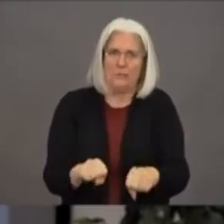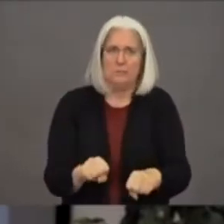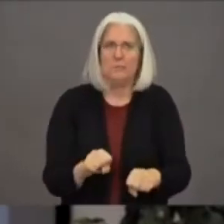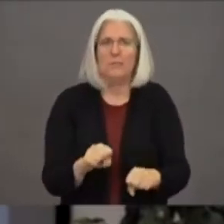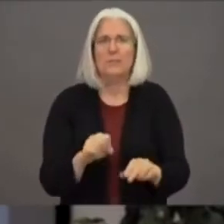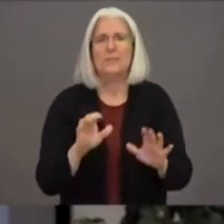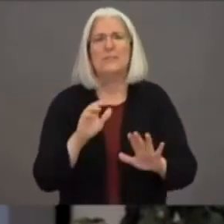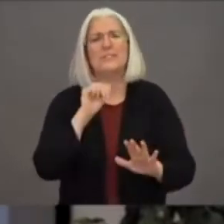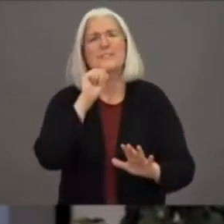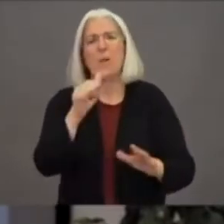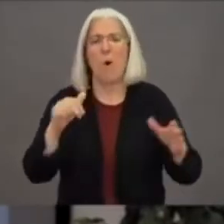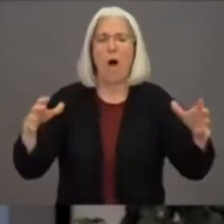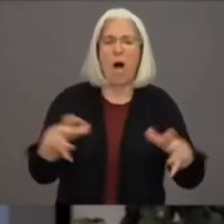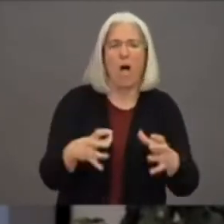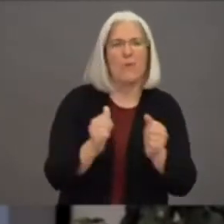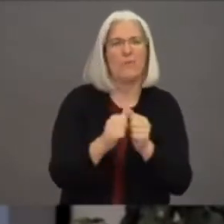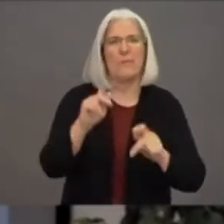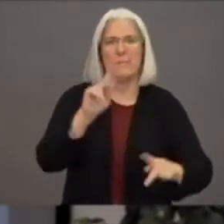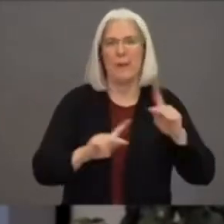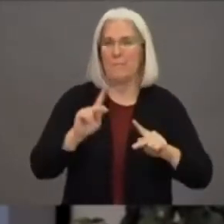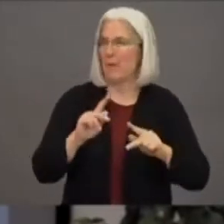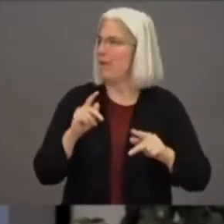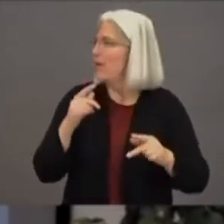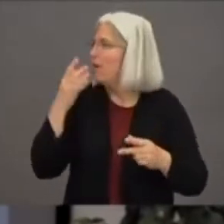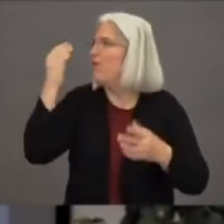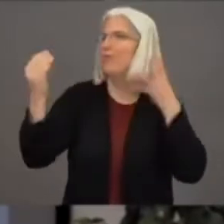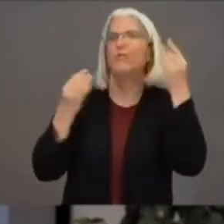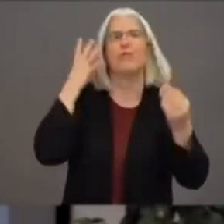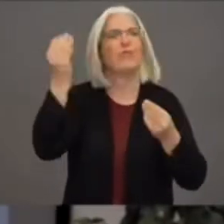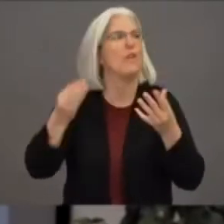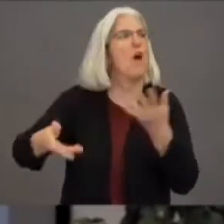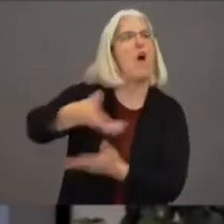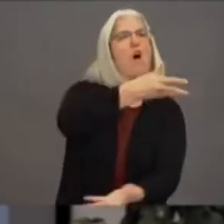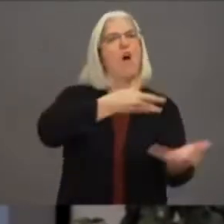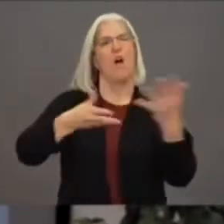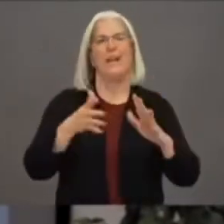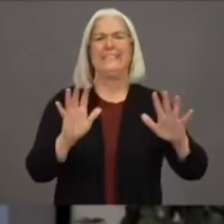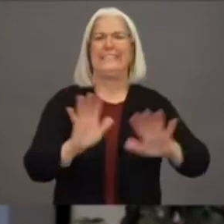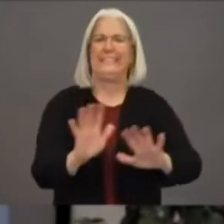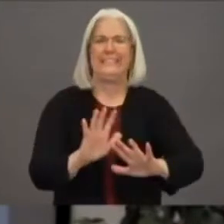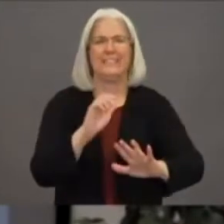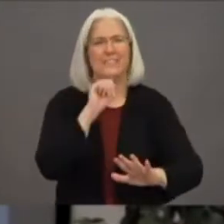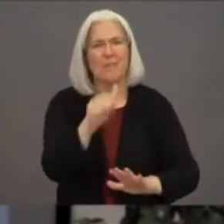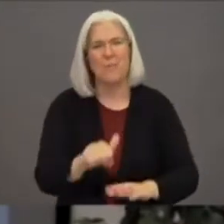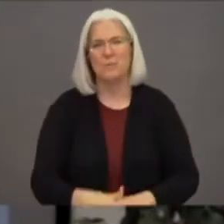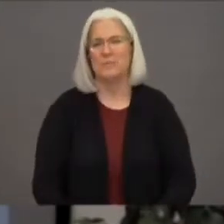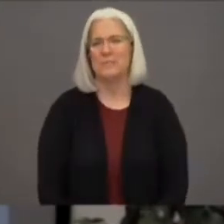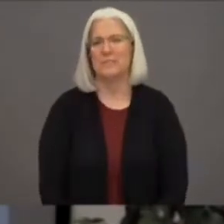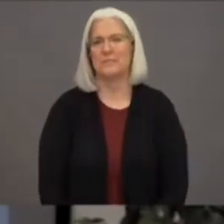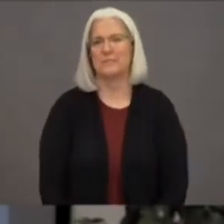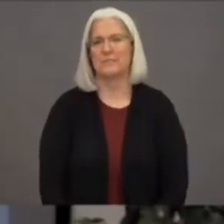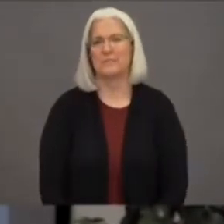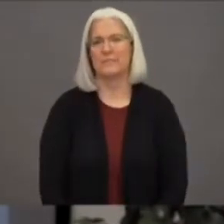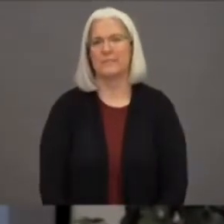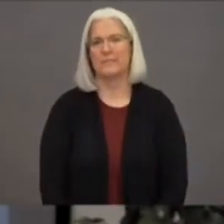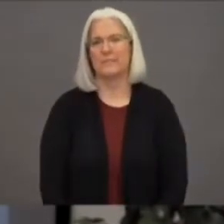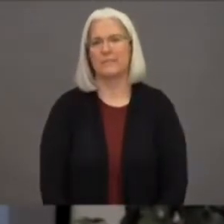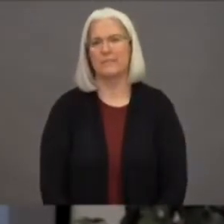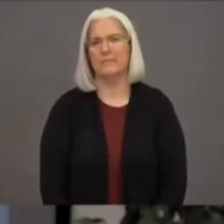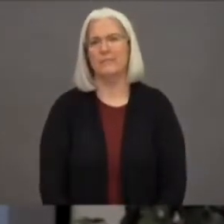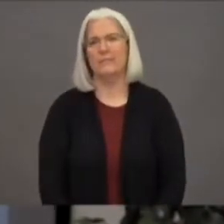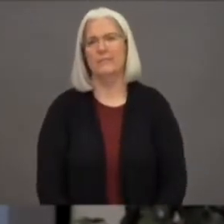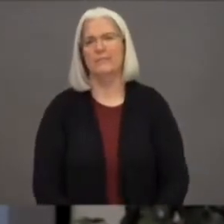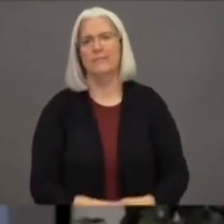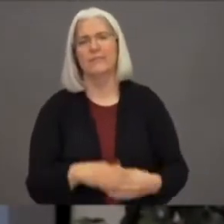Can you tell us what the county is recommending around that? What are some of the best practices? Yes. So as I continue to mention, and